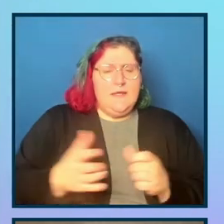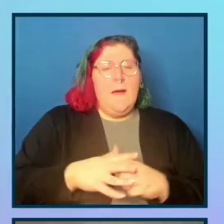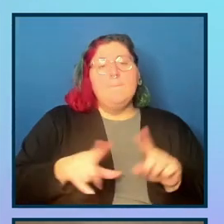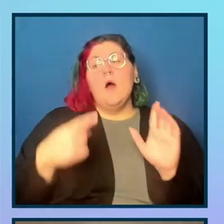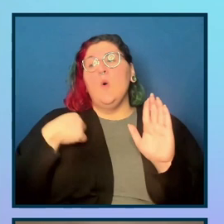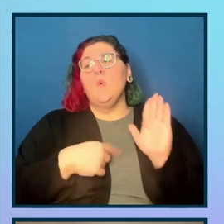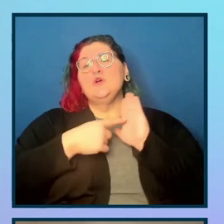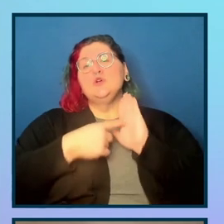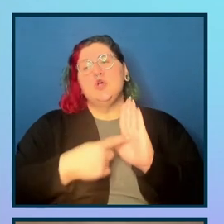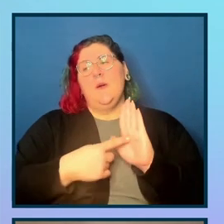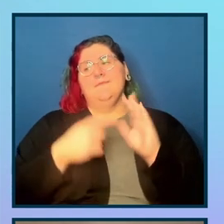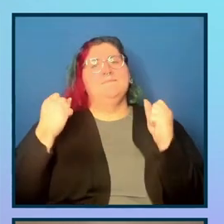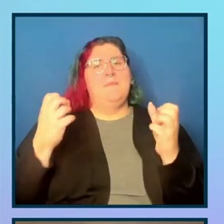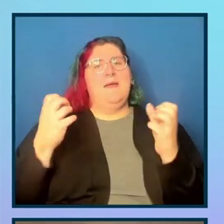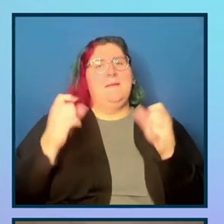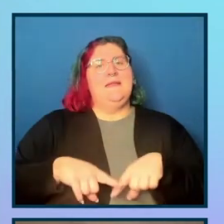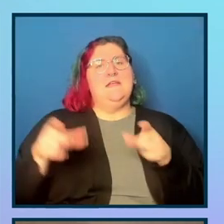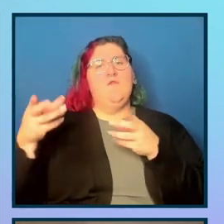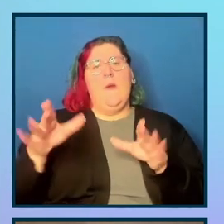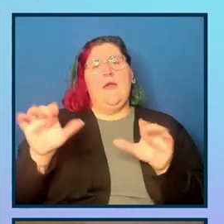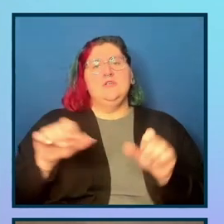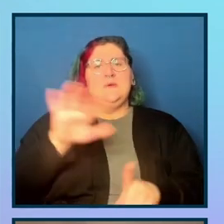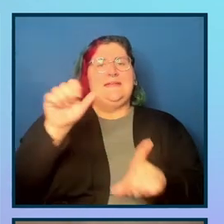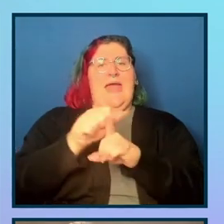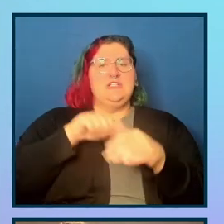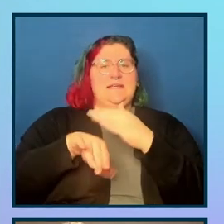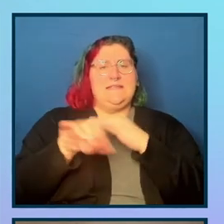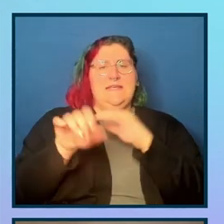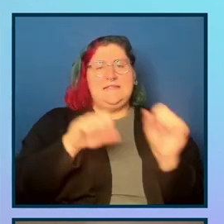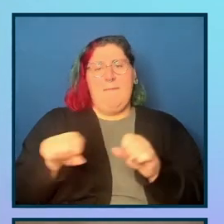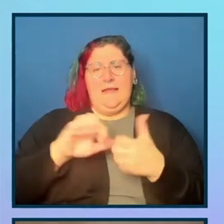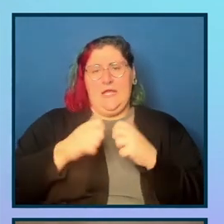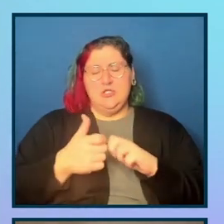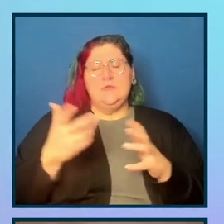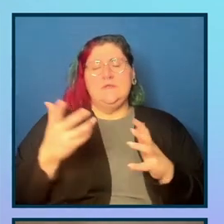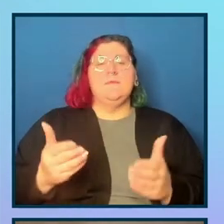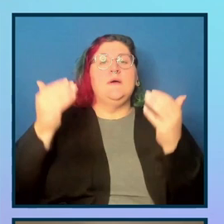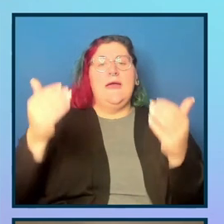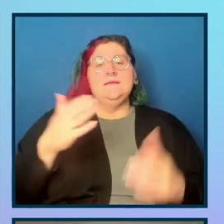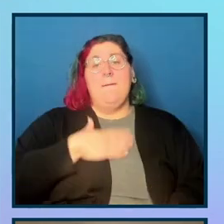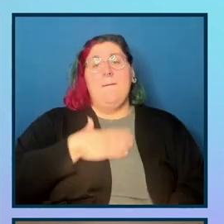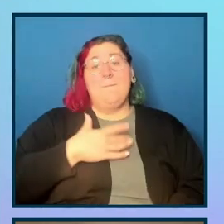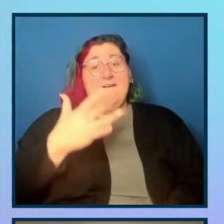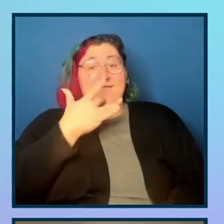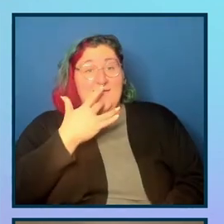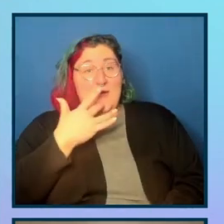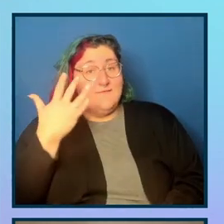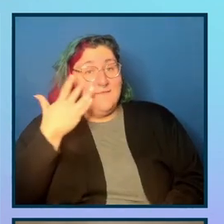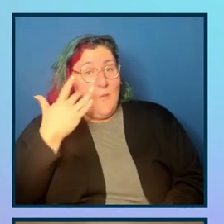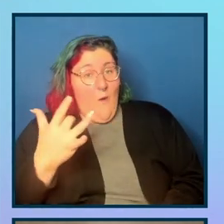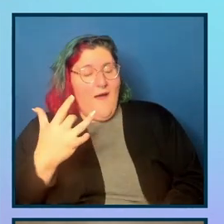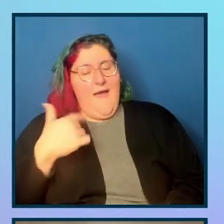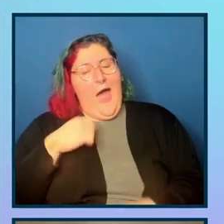lot of different ways that you can catch accessibility issues. So next up, probably my favorite is the, because I'm biased because I work on it, is the